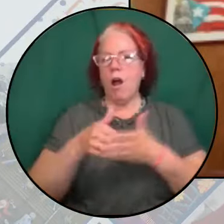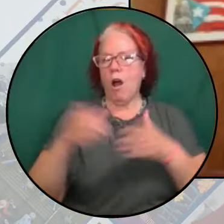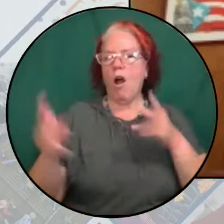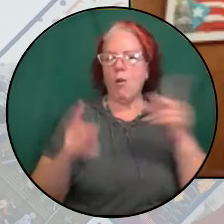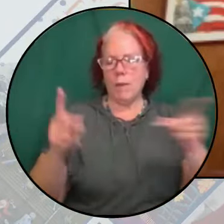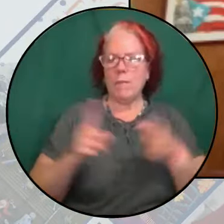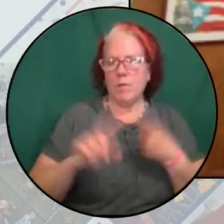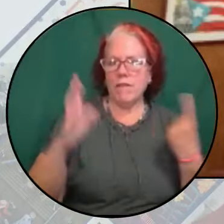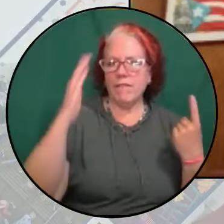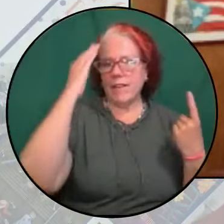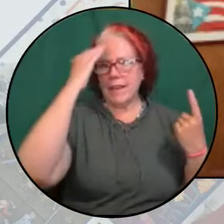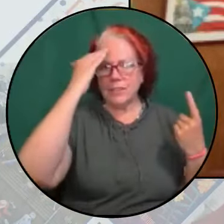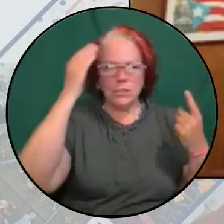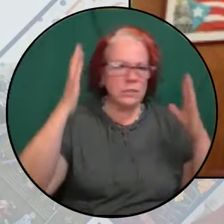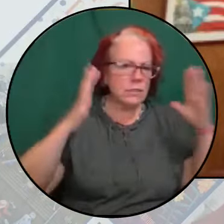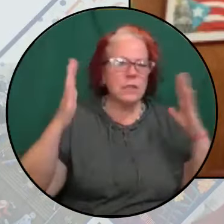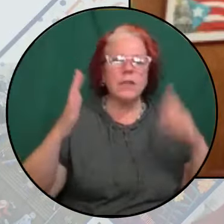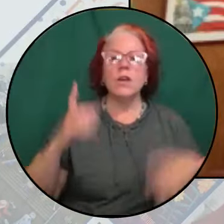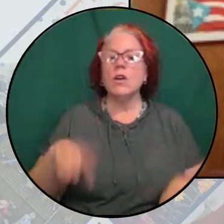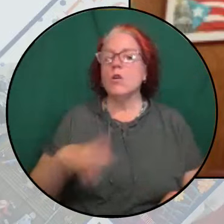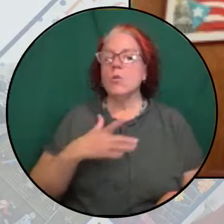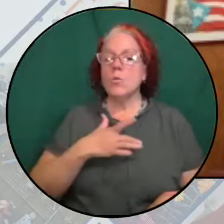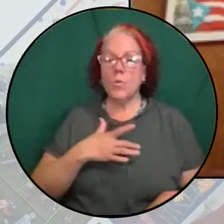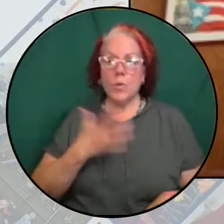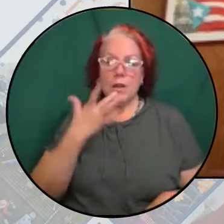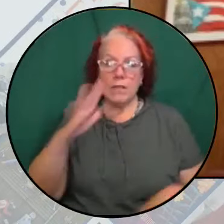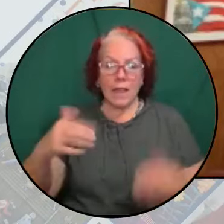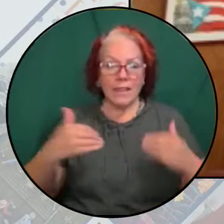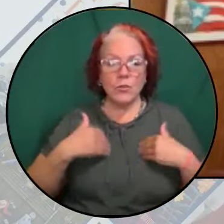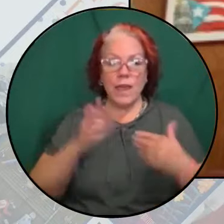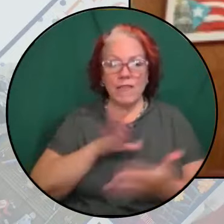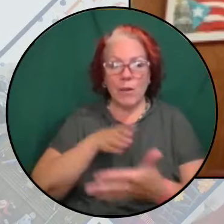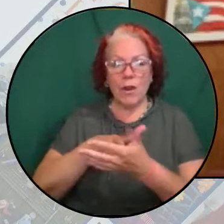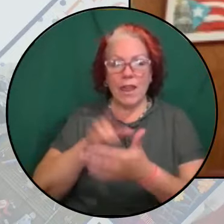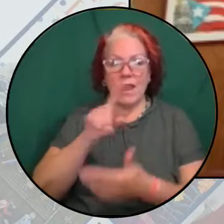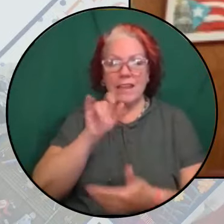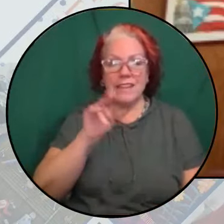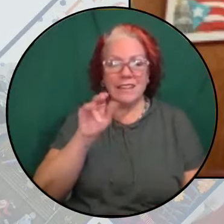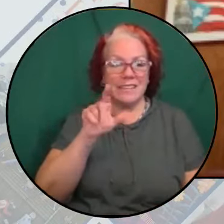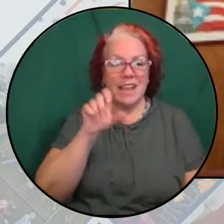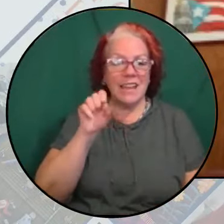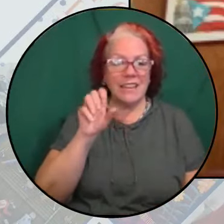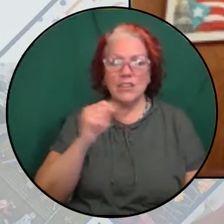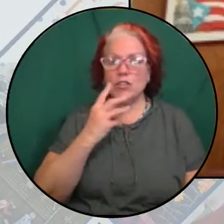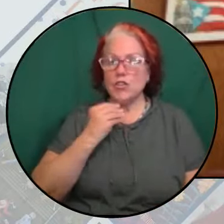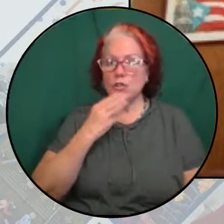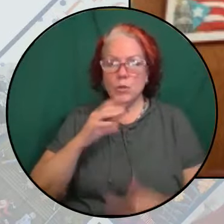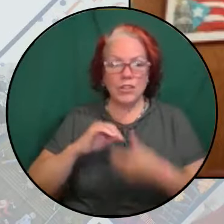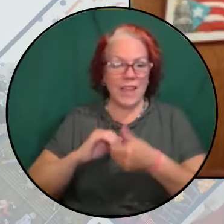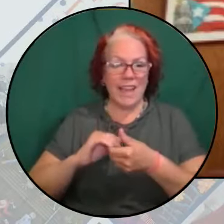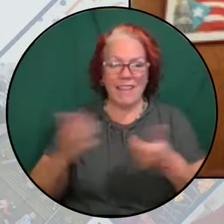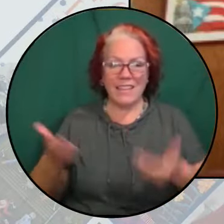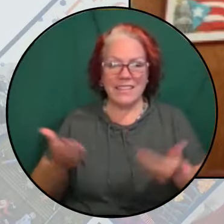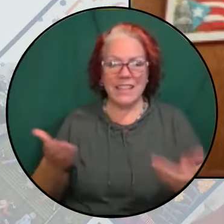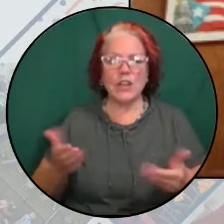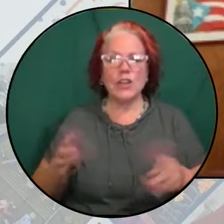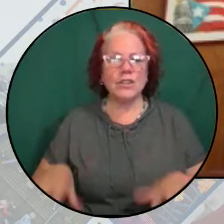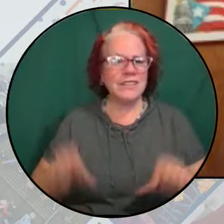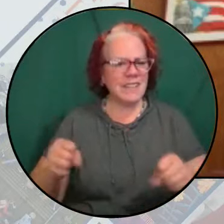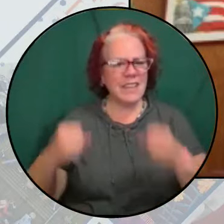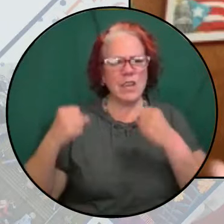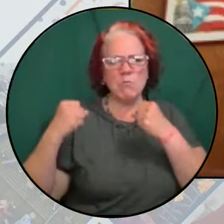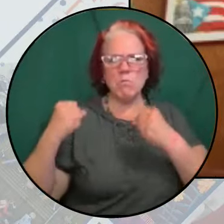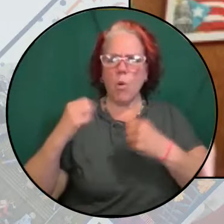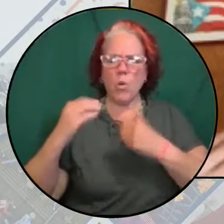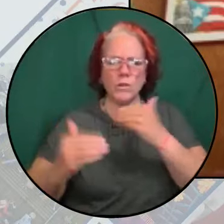lucky today to have our anti-Zionist Jewish allies, like Jewish Voice for Peace, taking bold and necessary steps to